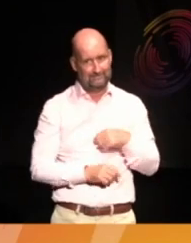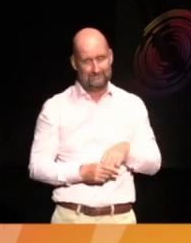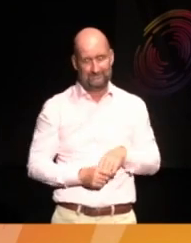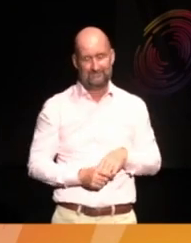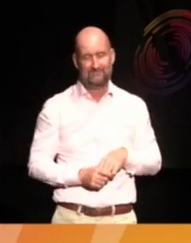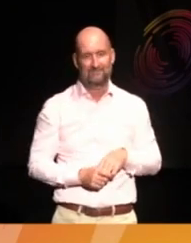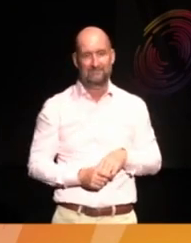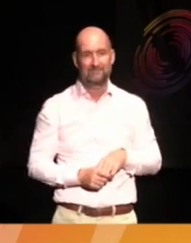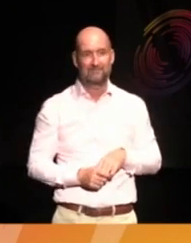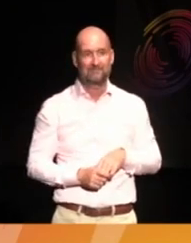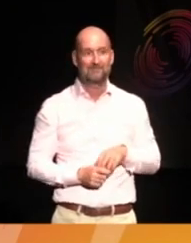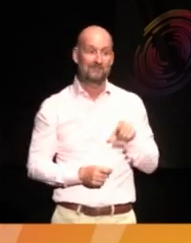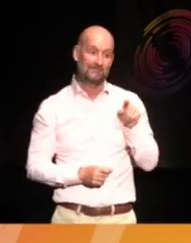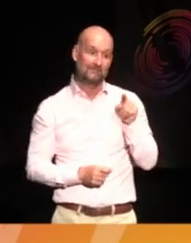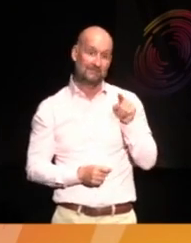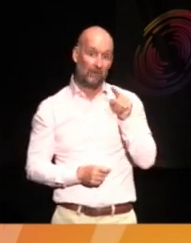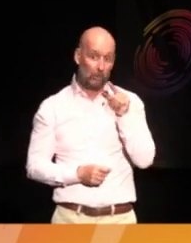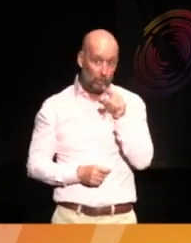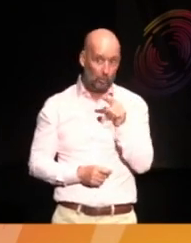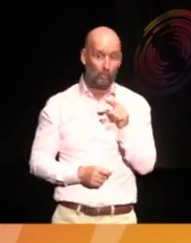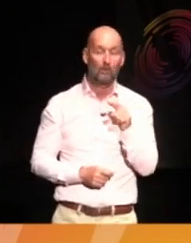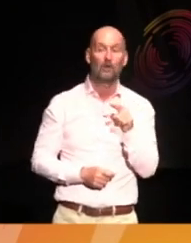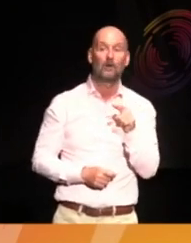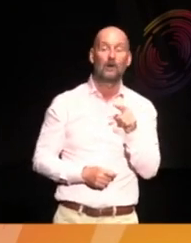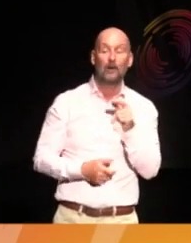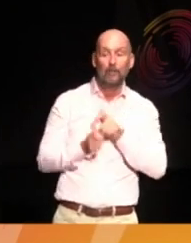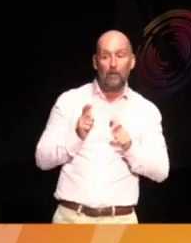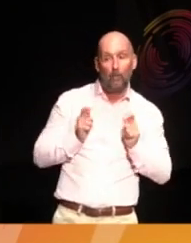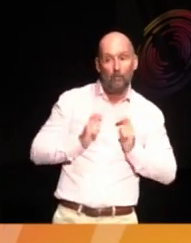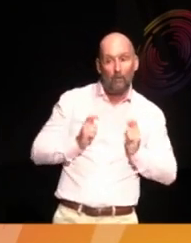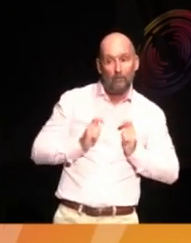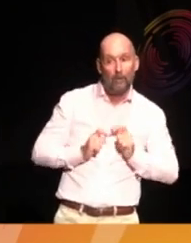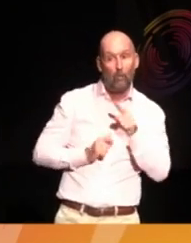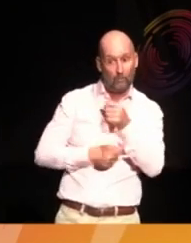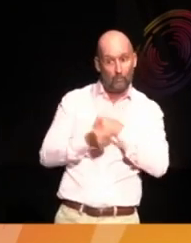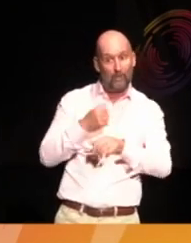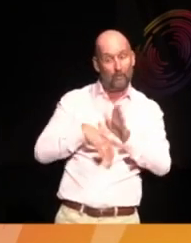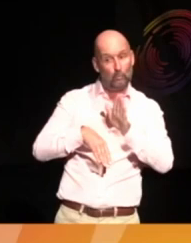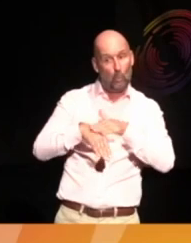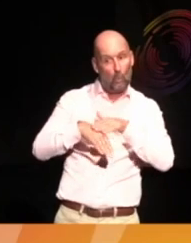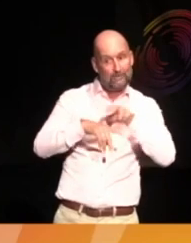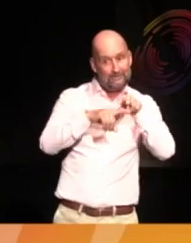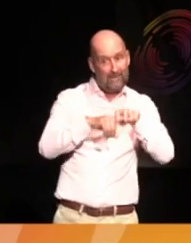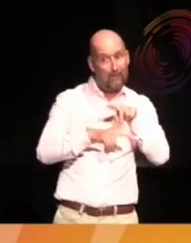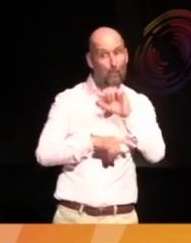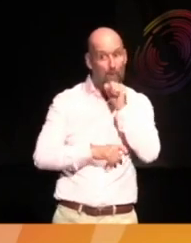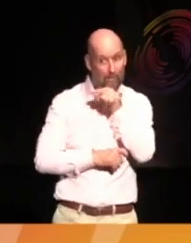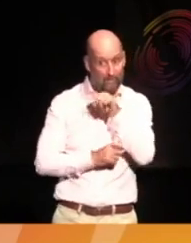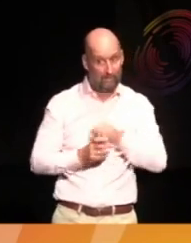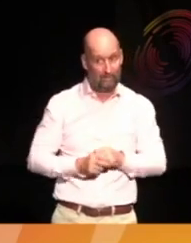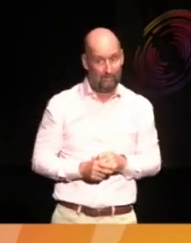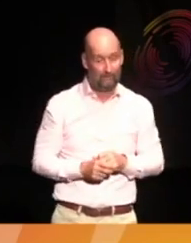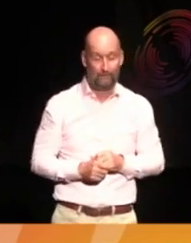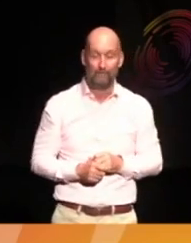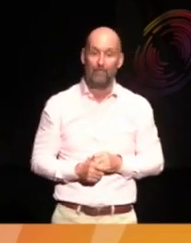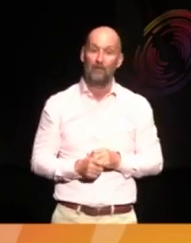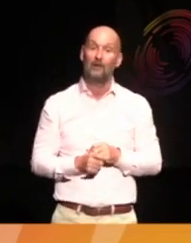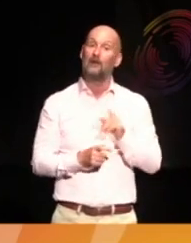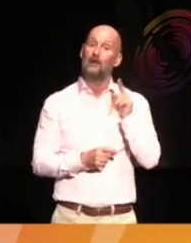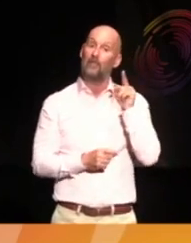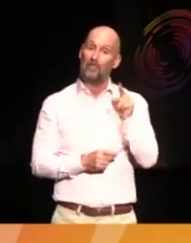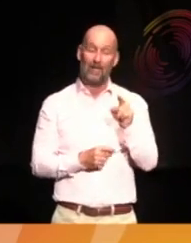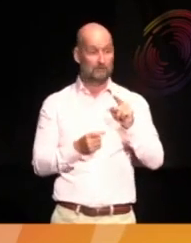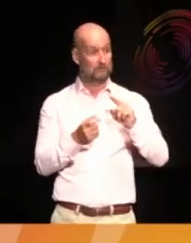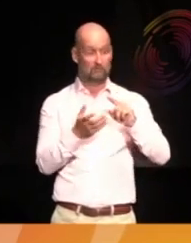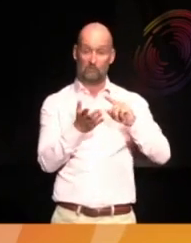you're going to be on the naughty step. Get comfortable with it. So, actually, that's in the DNA of the